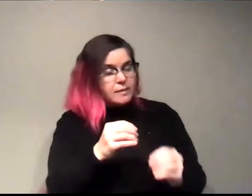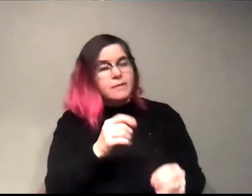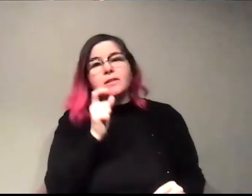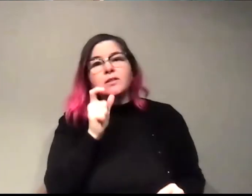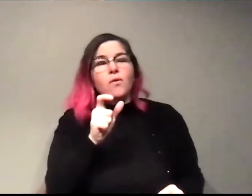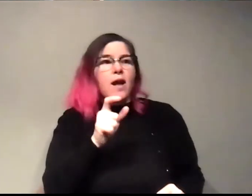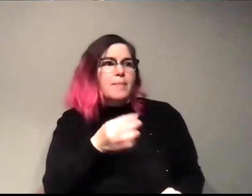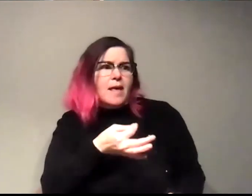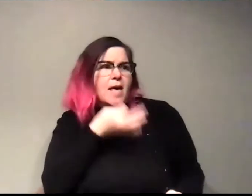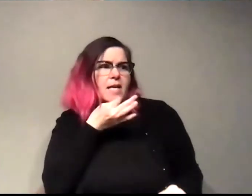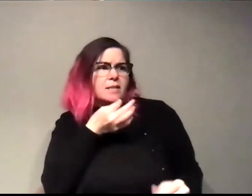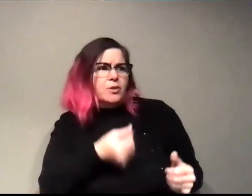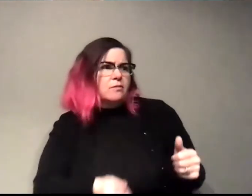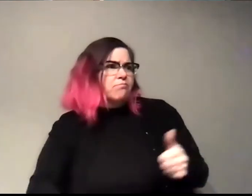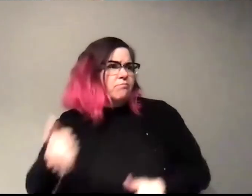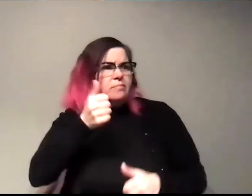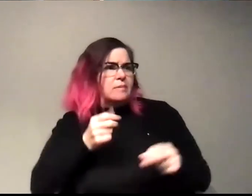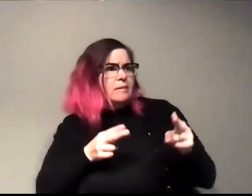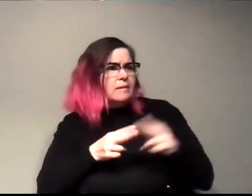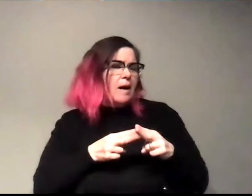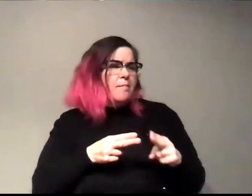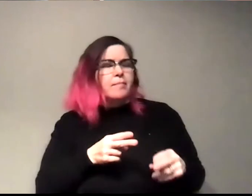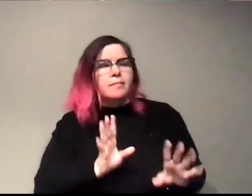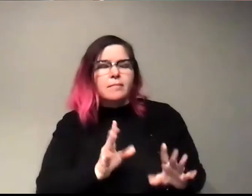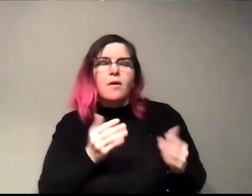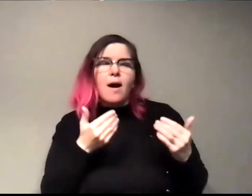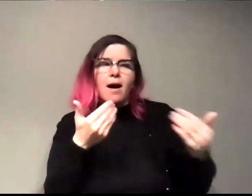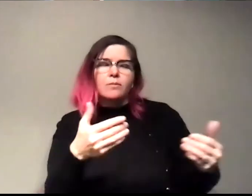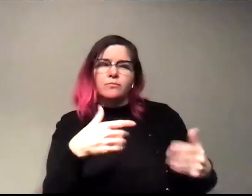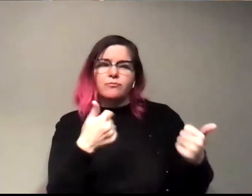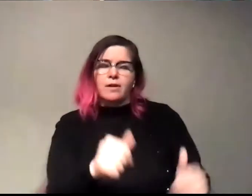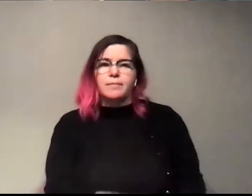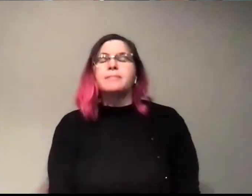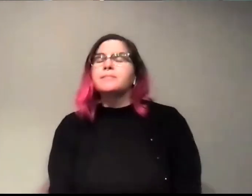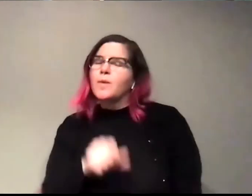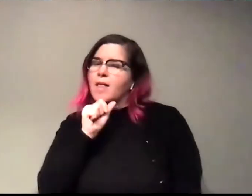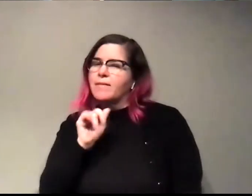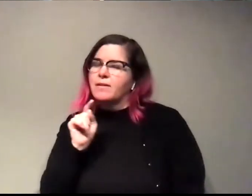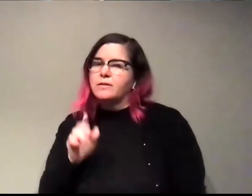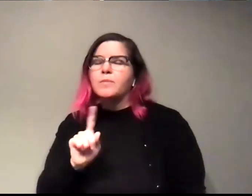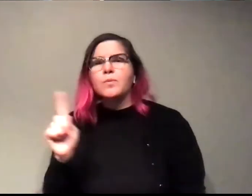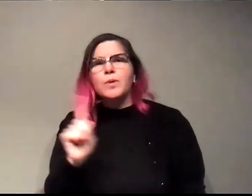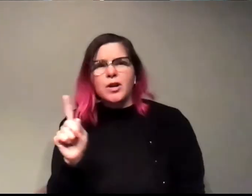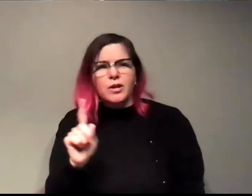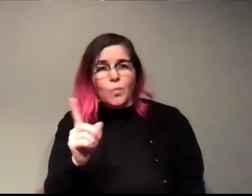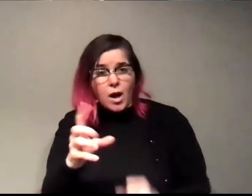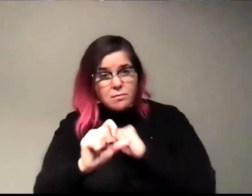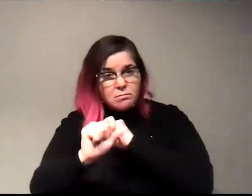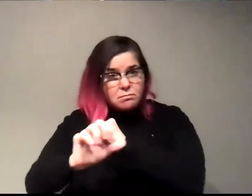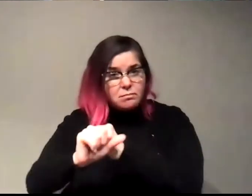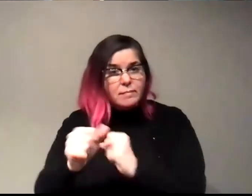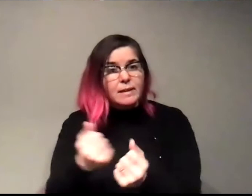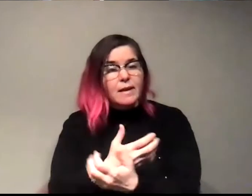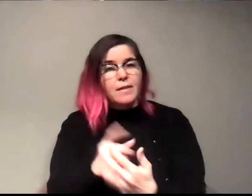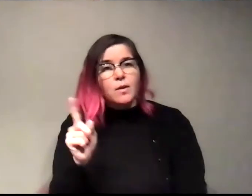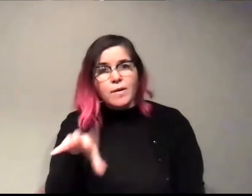expert on the thing to fix it. Just go out there and try. That's awesome. I love that. Okay. Um, where, is there anything that you'd like to plug? Is there anywhere